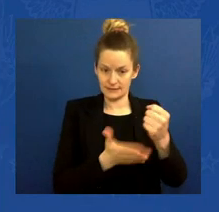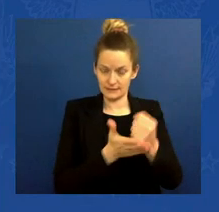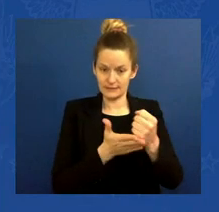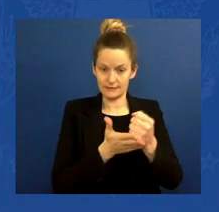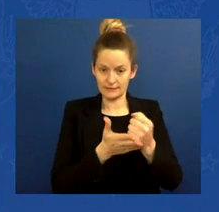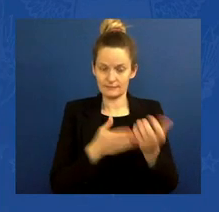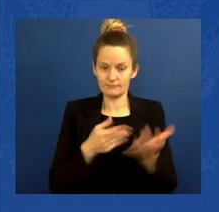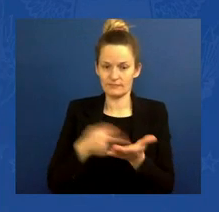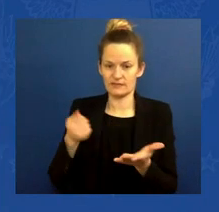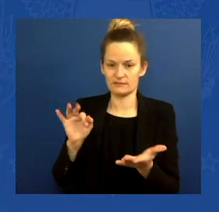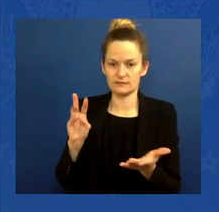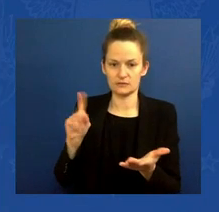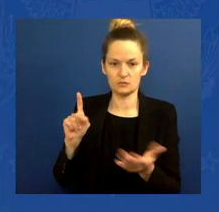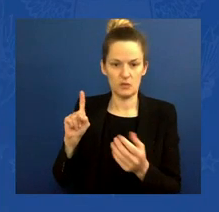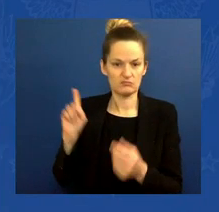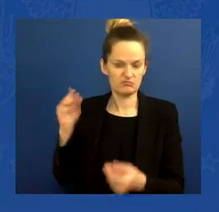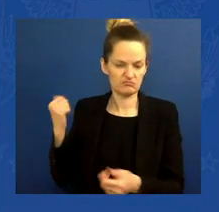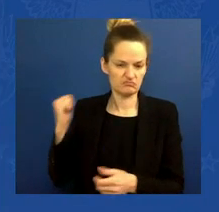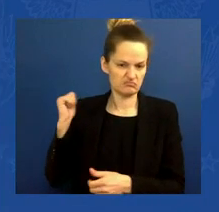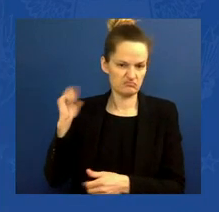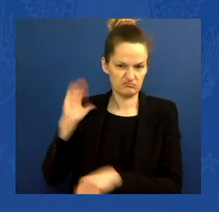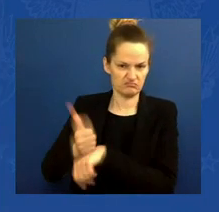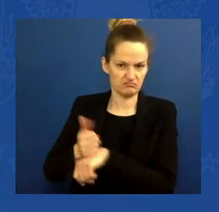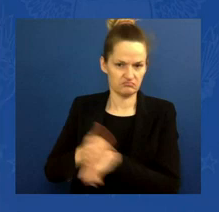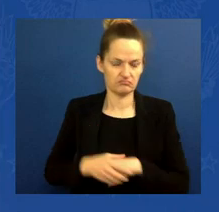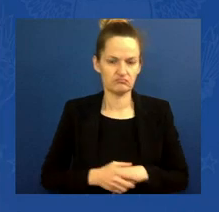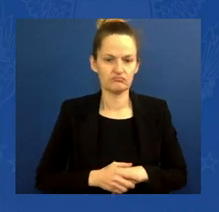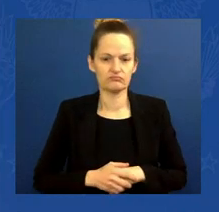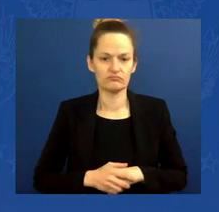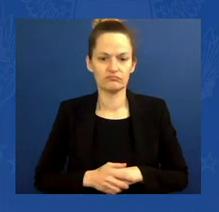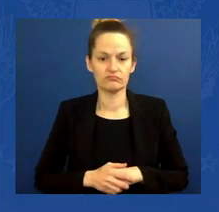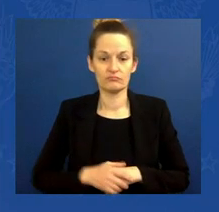a total of $800 million in defense art.